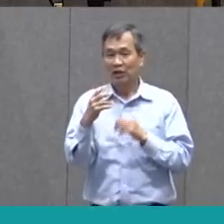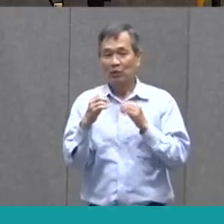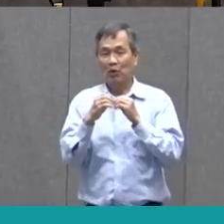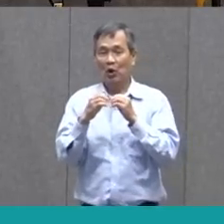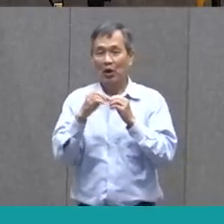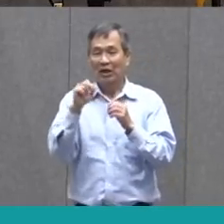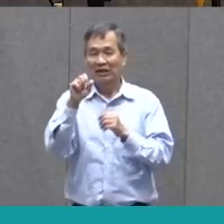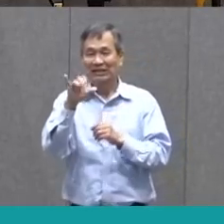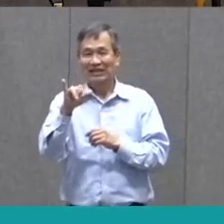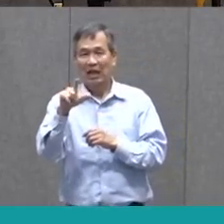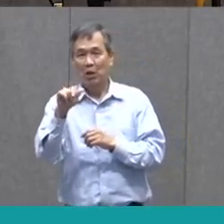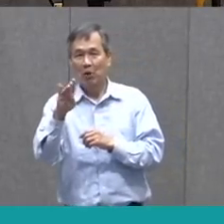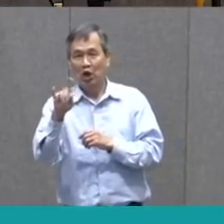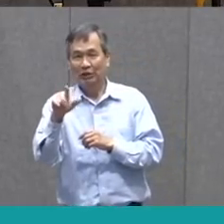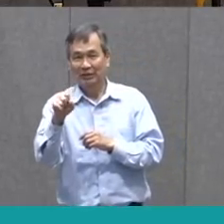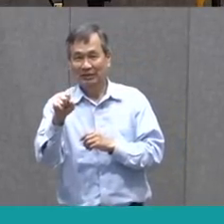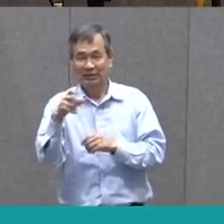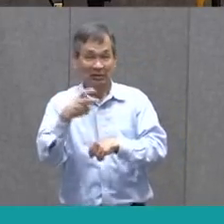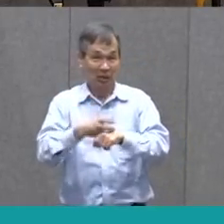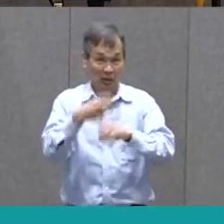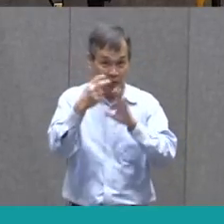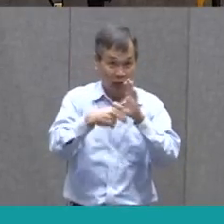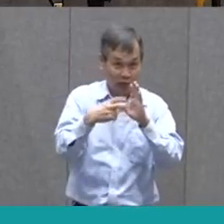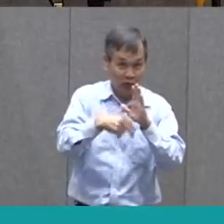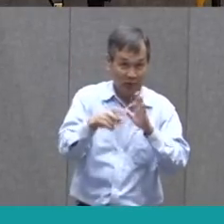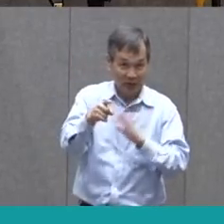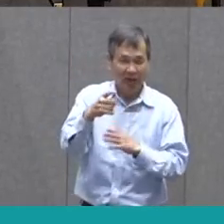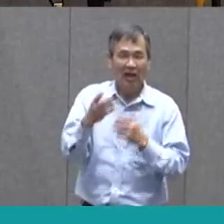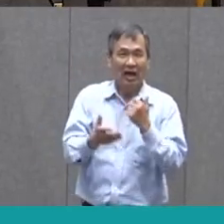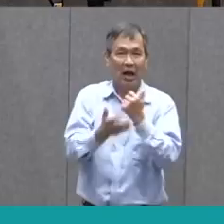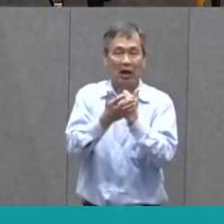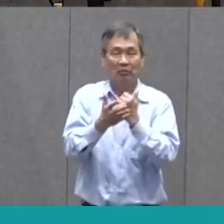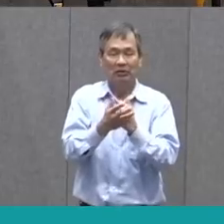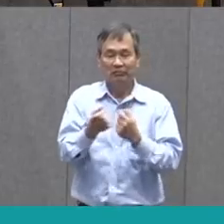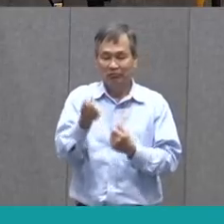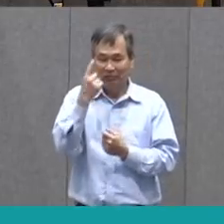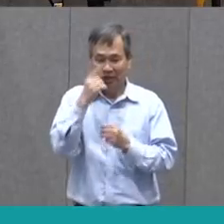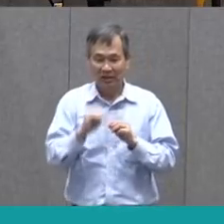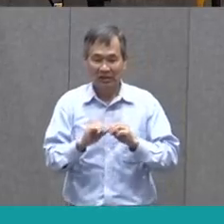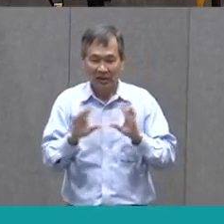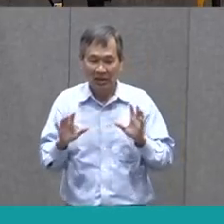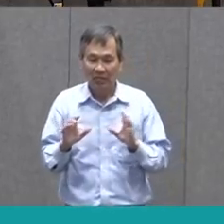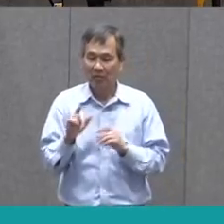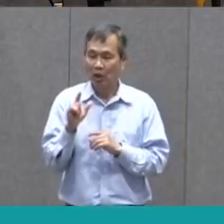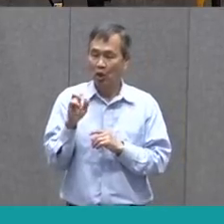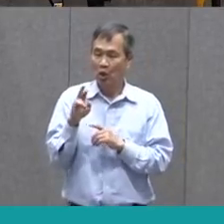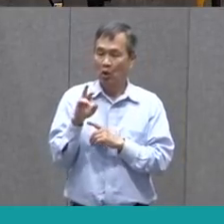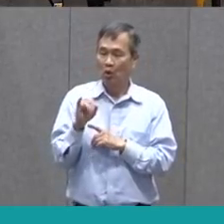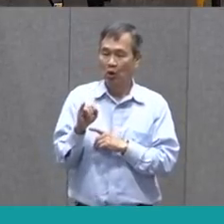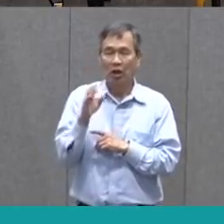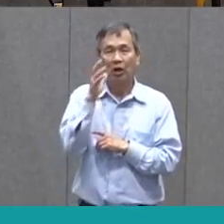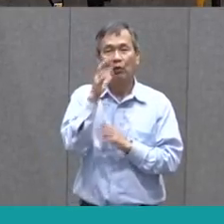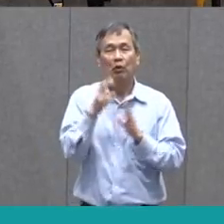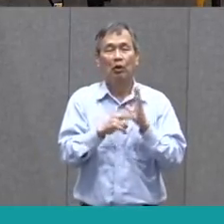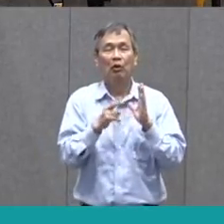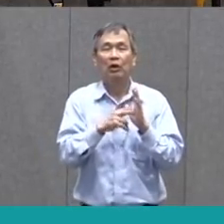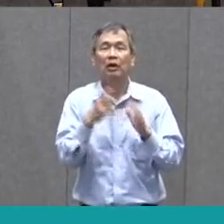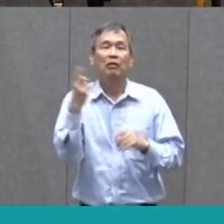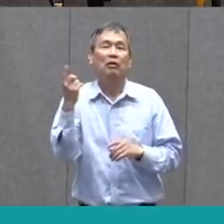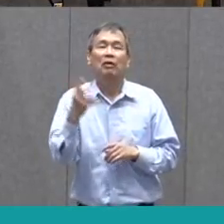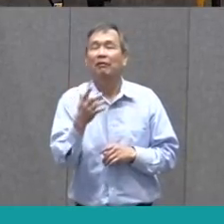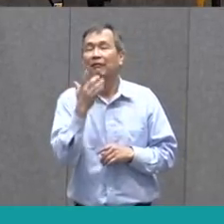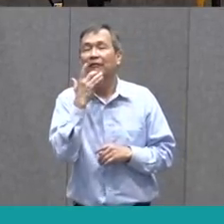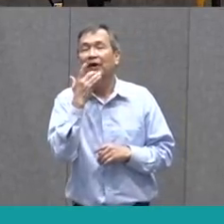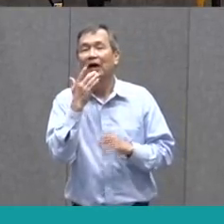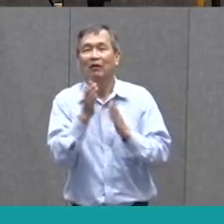that are kind of hard to read. She's gonna help us break those down. Miss Lori is gonna read one of my favorite books.